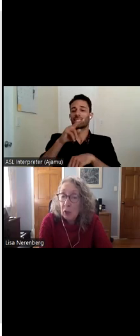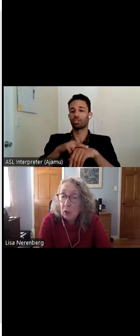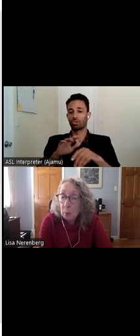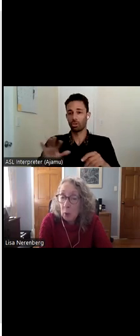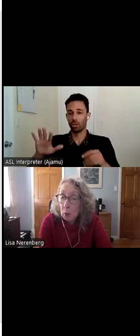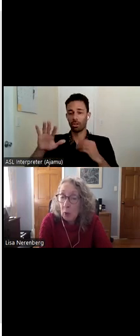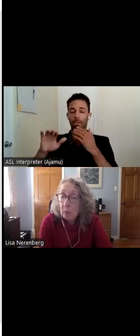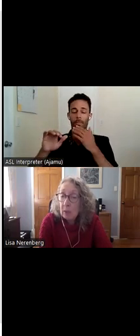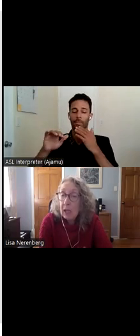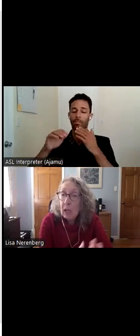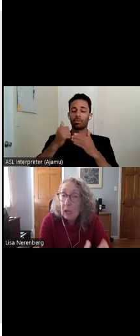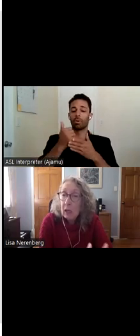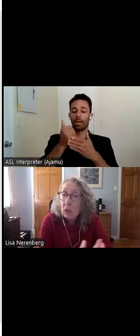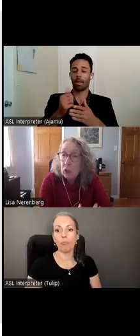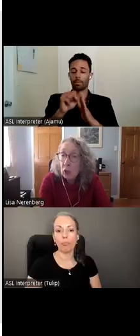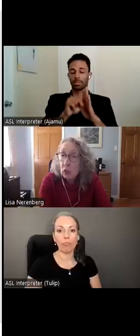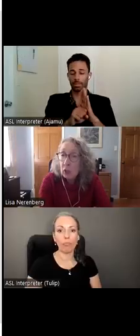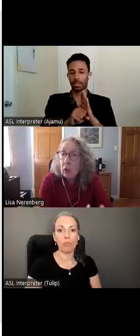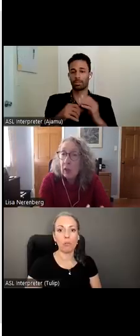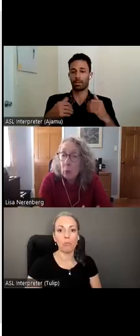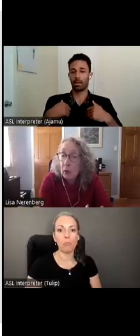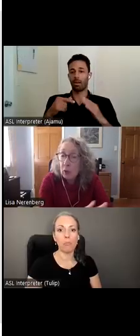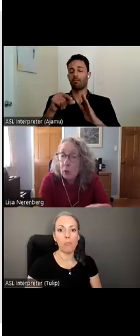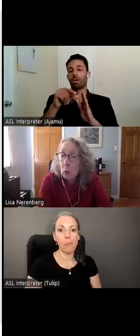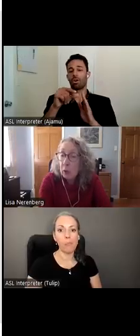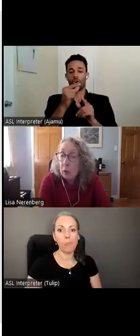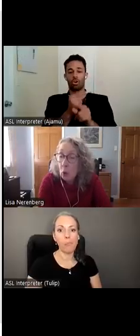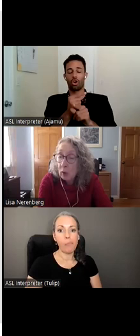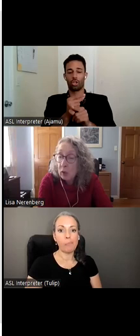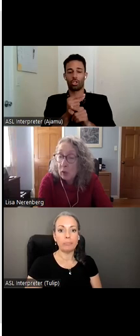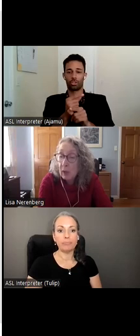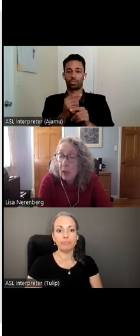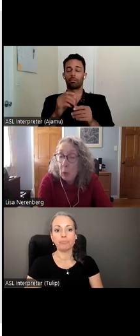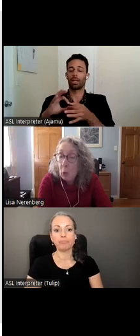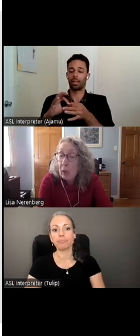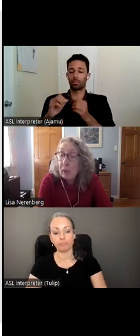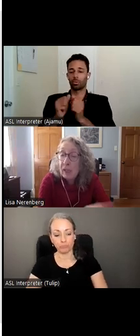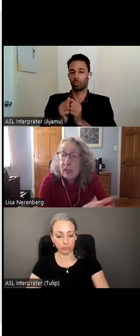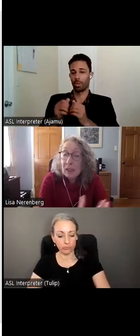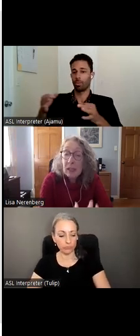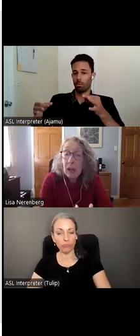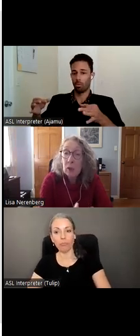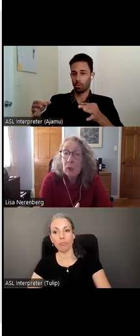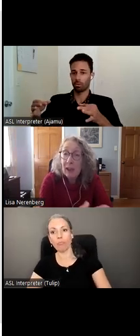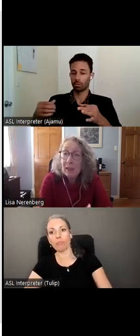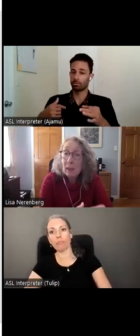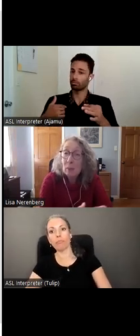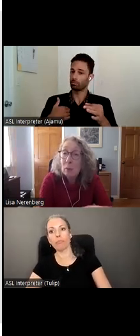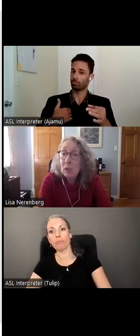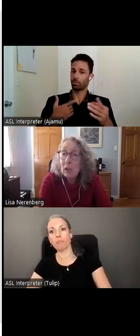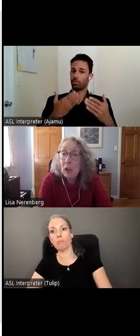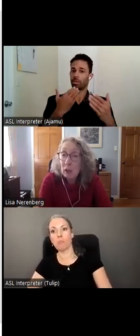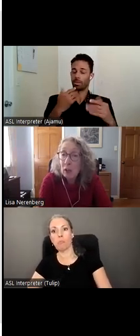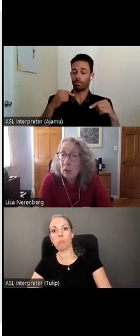guardianship programs in conjunction in collaboration with the courts and we're really pleased that this council has a